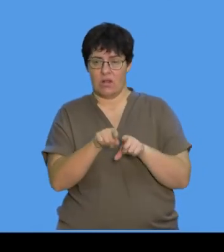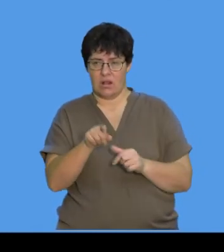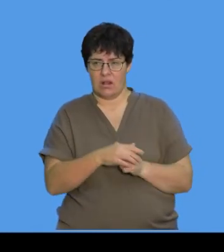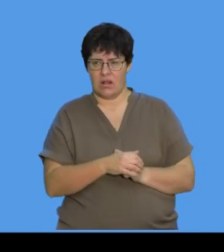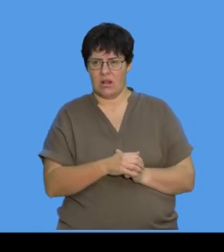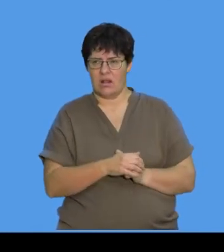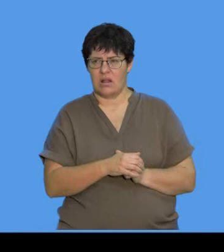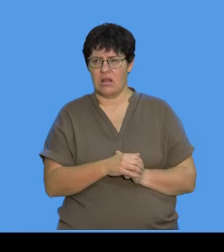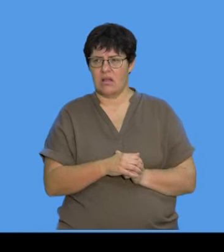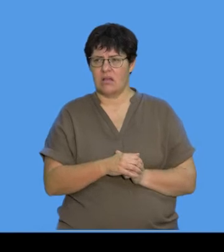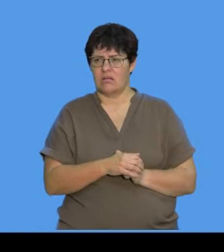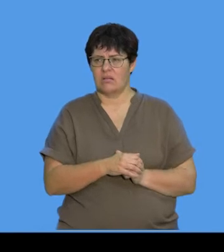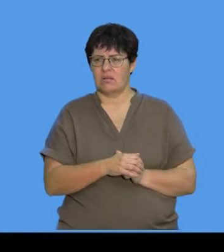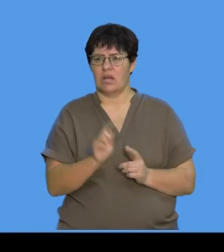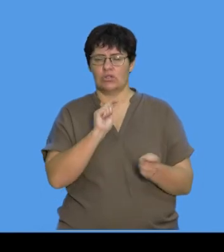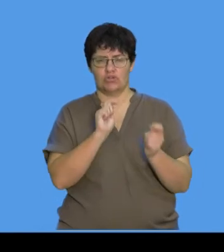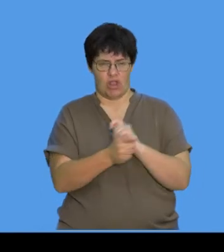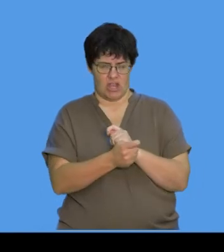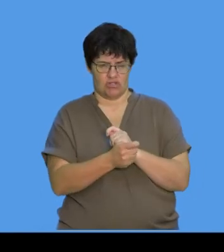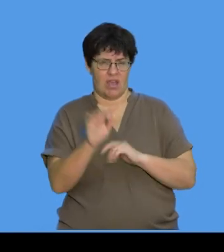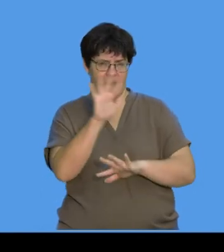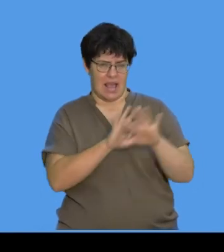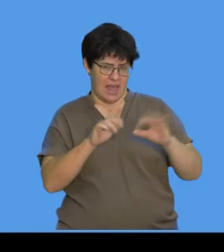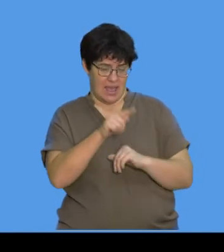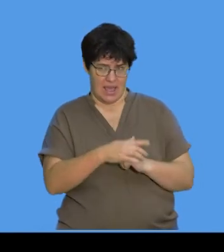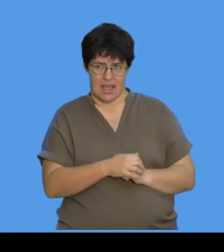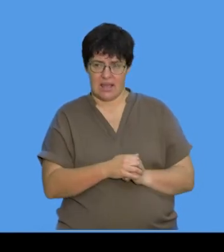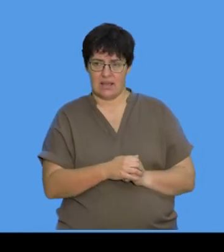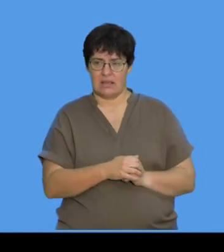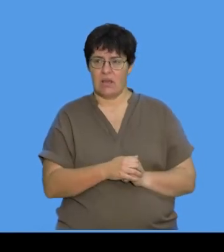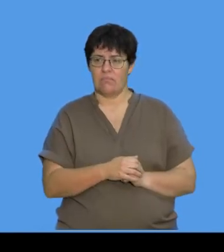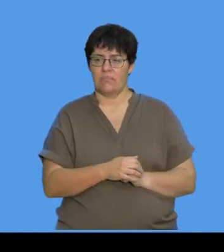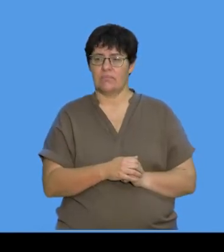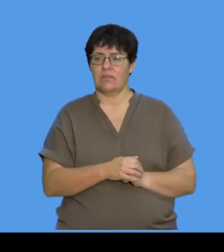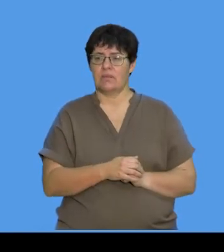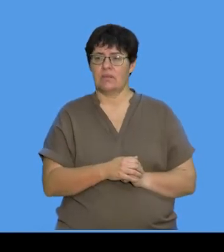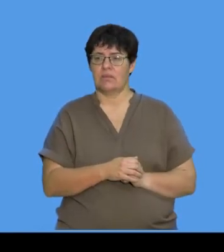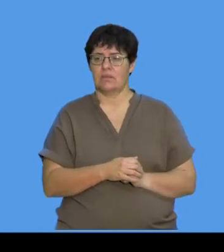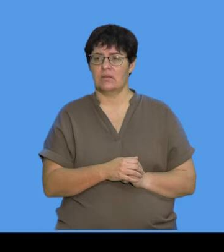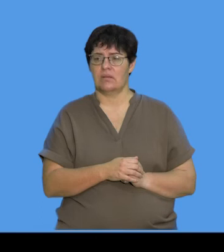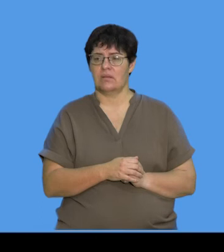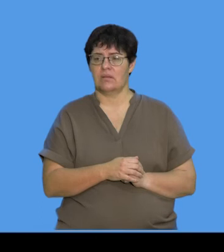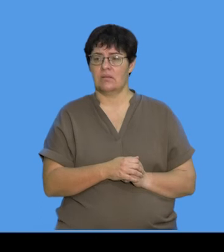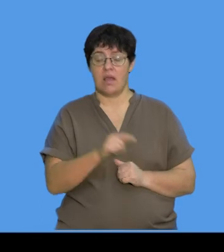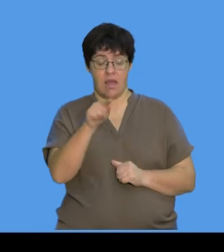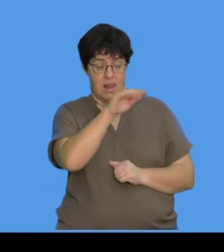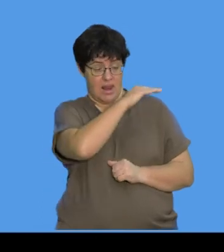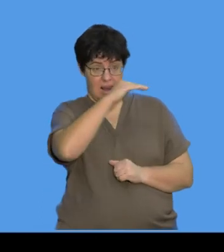change my pen color because I want to show you just something that I'm going to use. This line over here